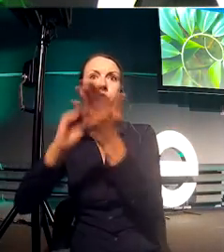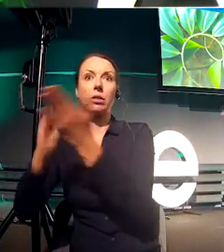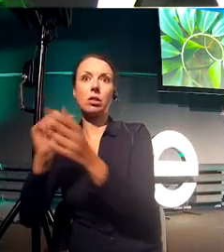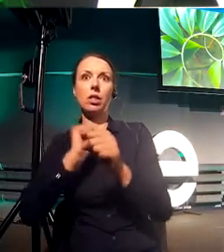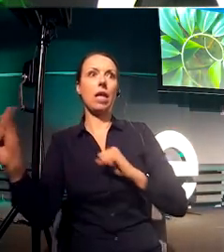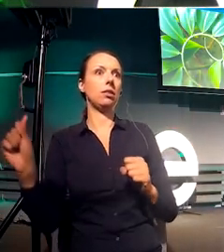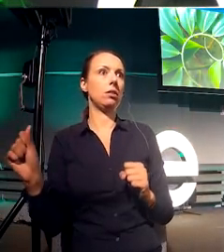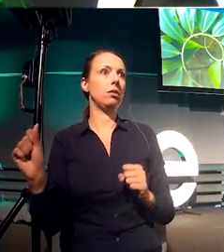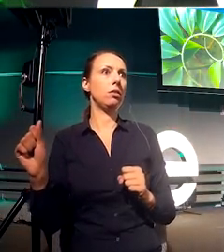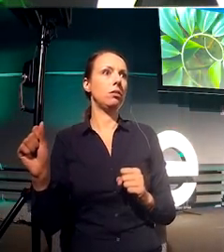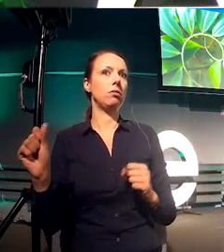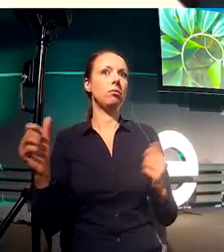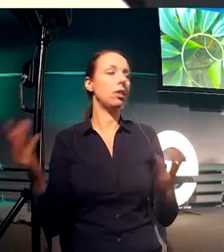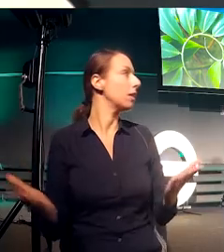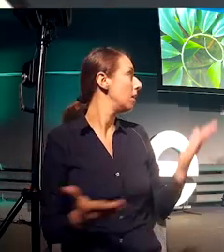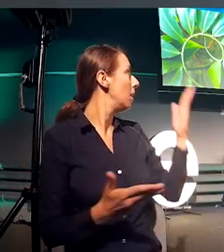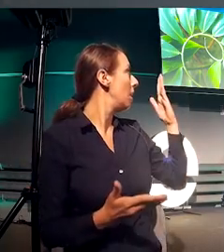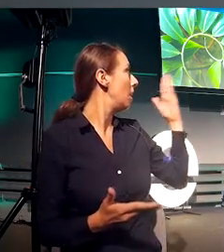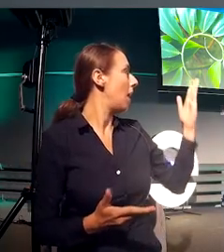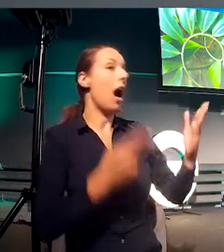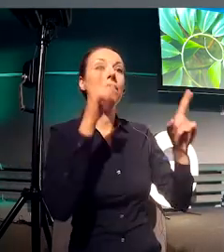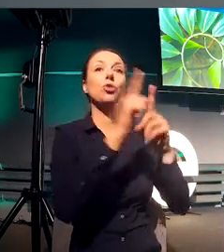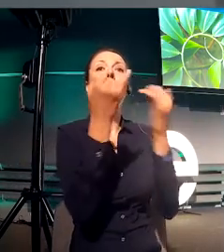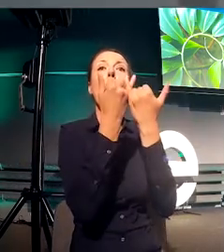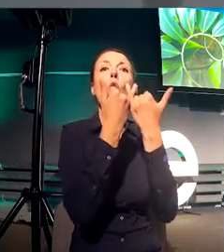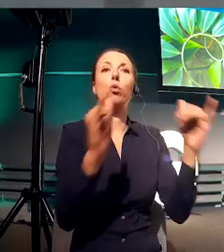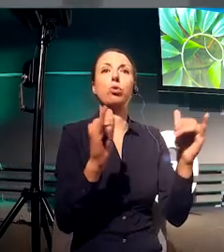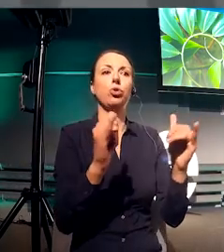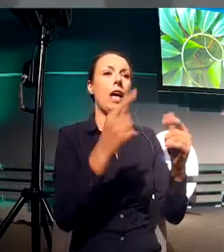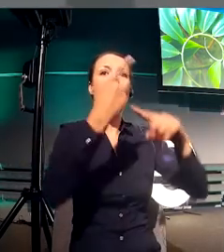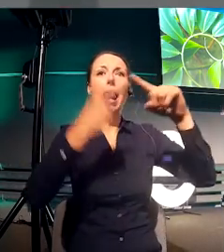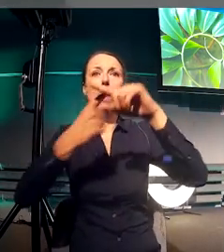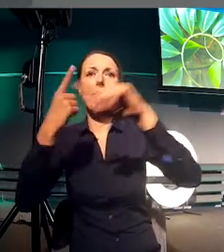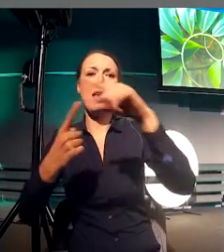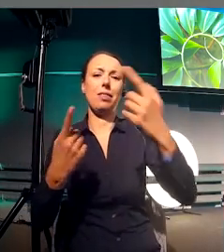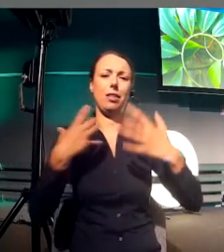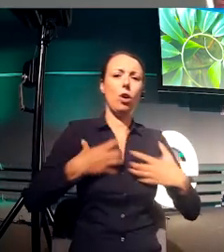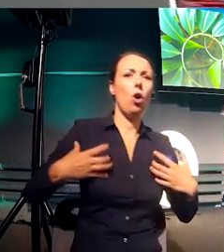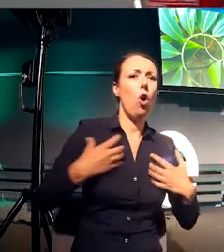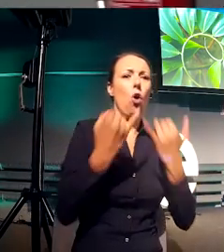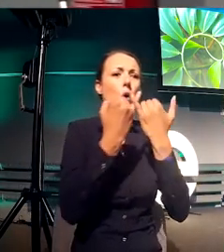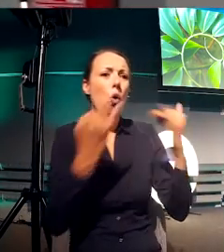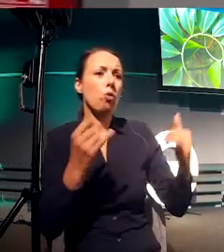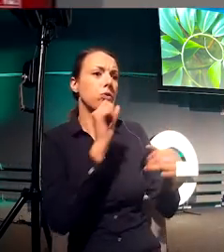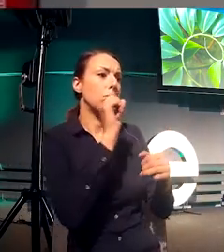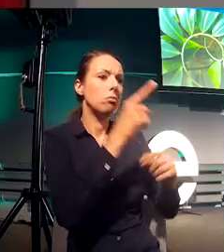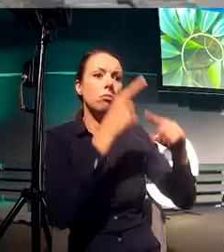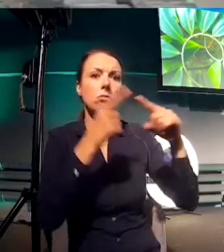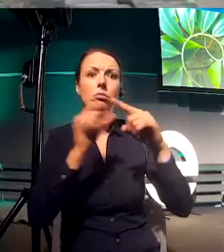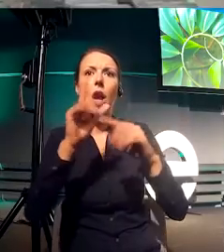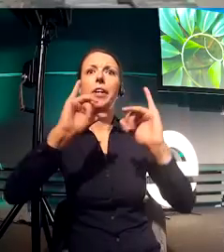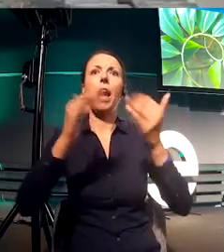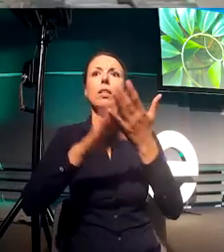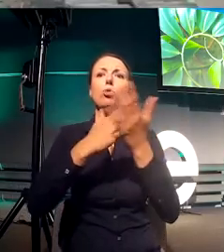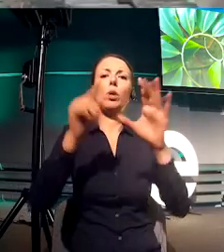organic elements that we have on earth. How is the shell developing? What is the radius? What is the width of every